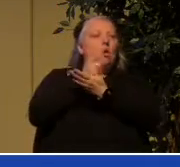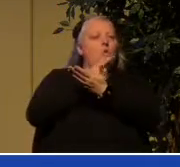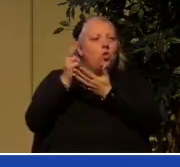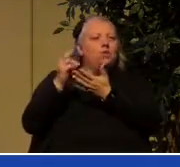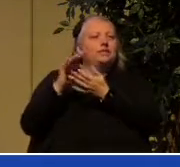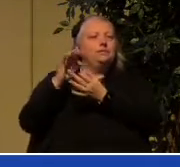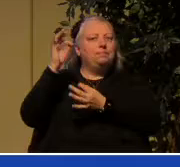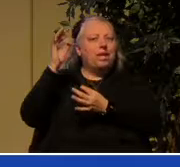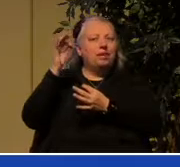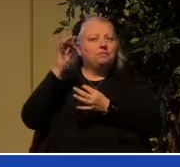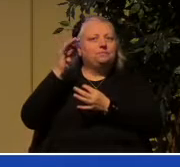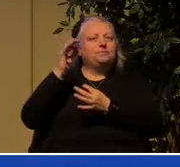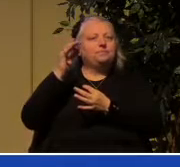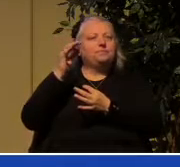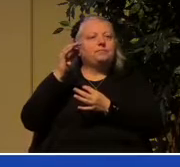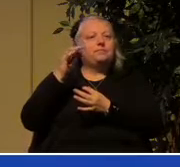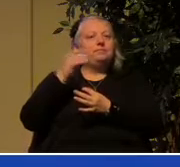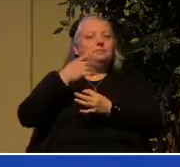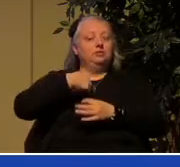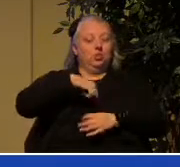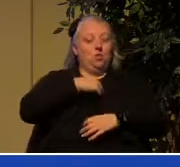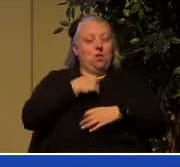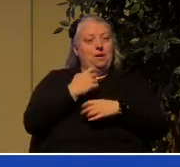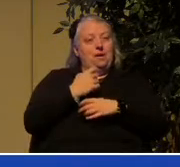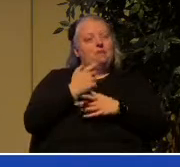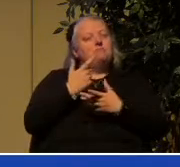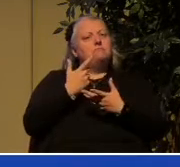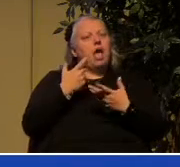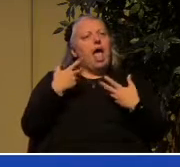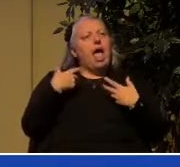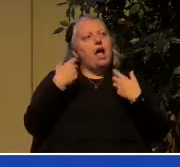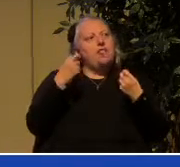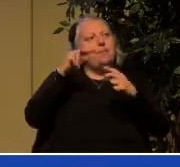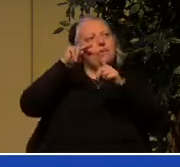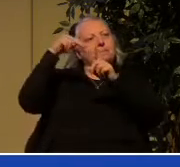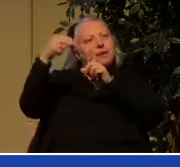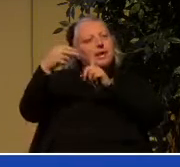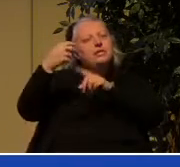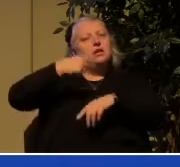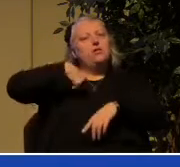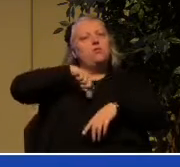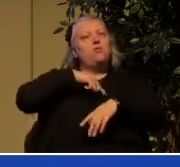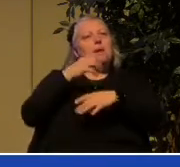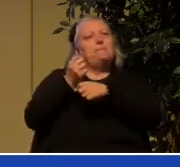way other worldly minded because